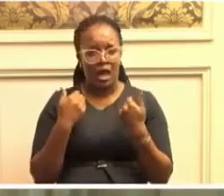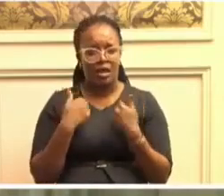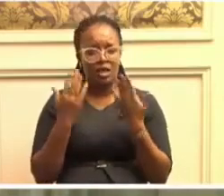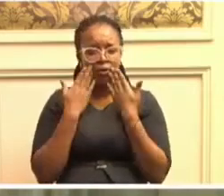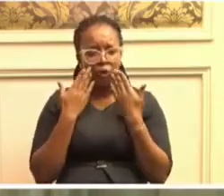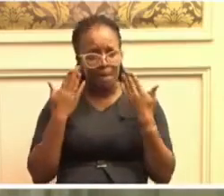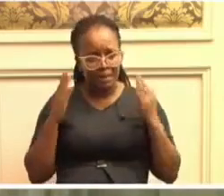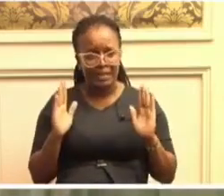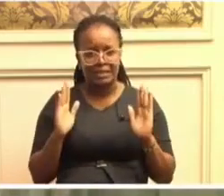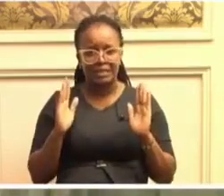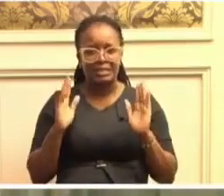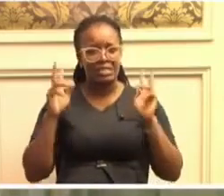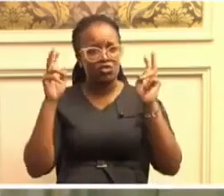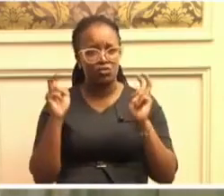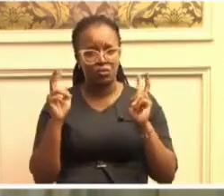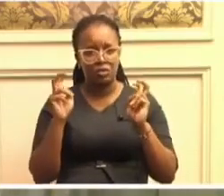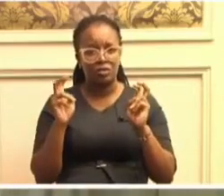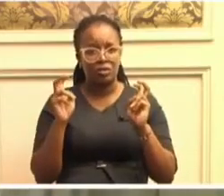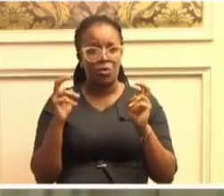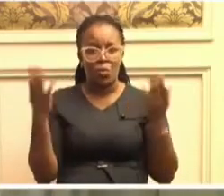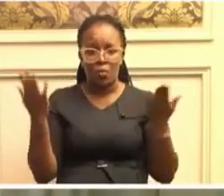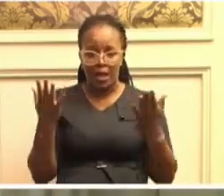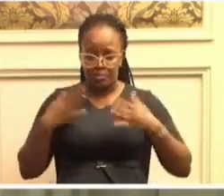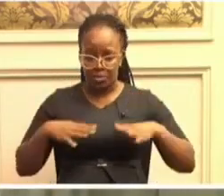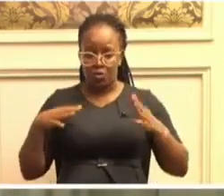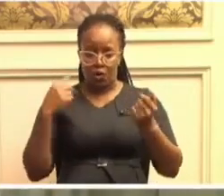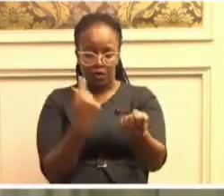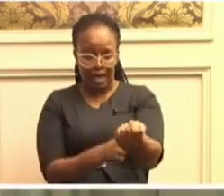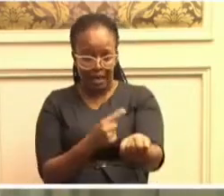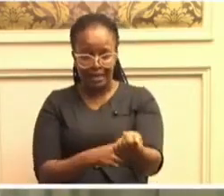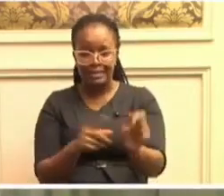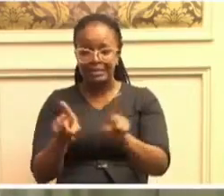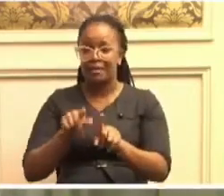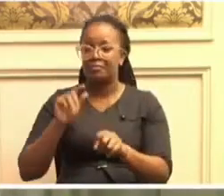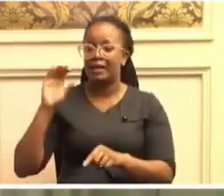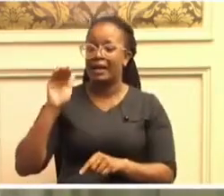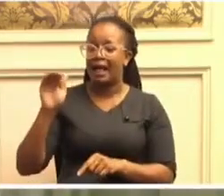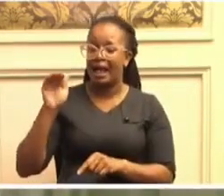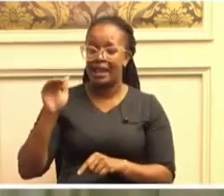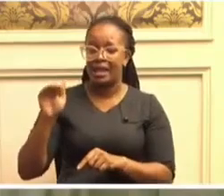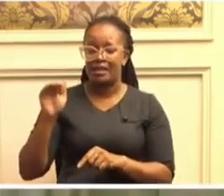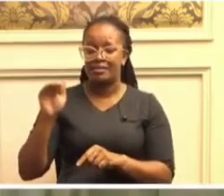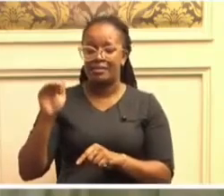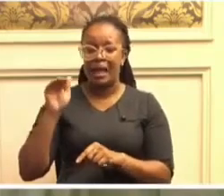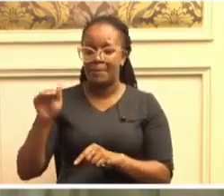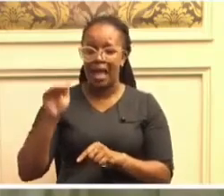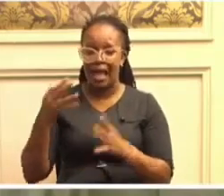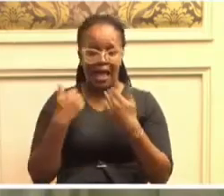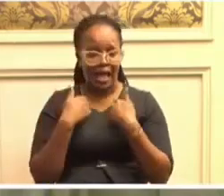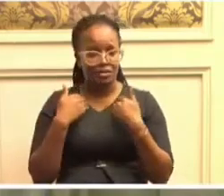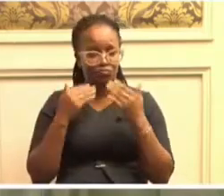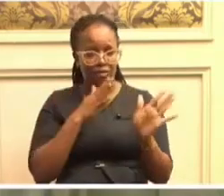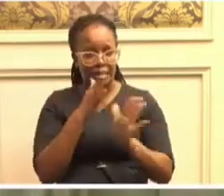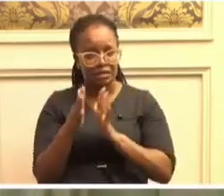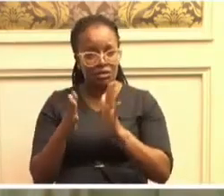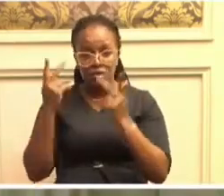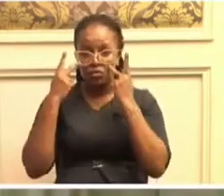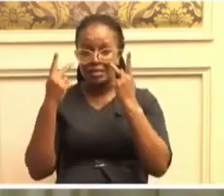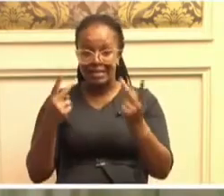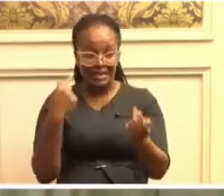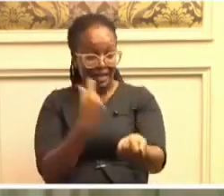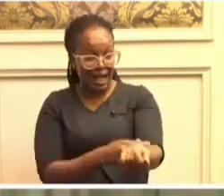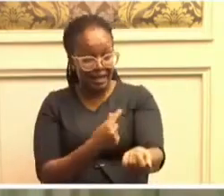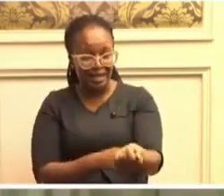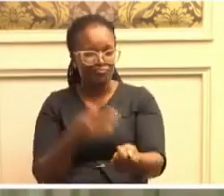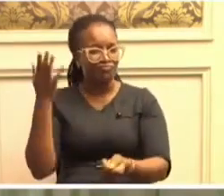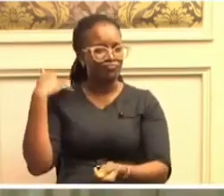metamorphosis of what the people of Ghana and Zambia intended. You see, in Ghana, it was a little bit drastic. It was